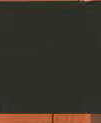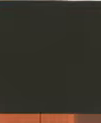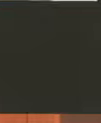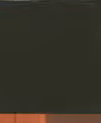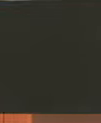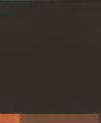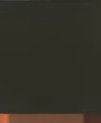Arreola Elizabeth great evening. Dr.